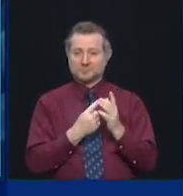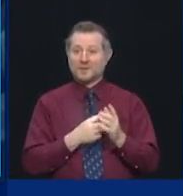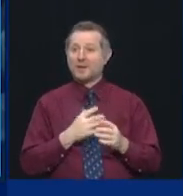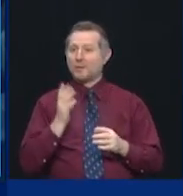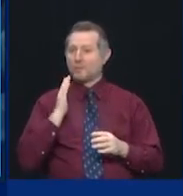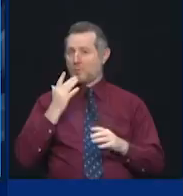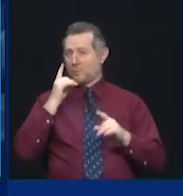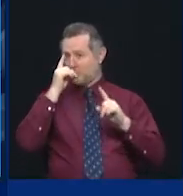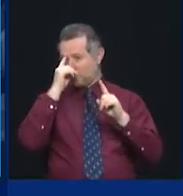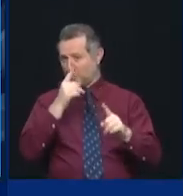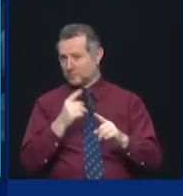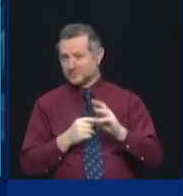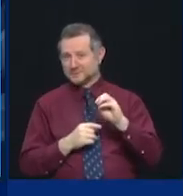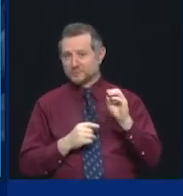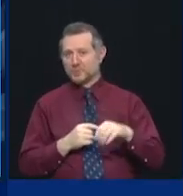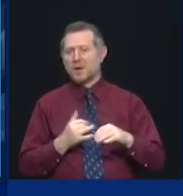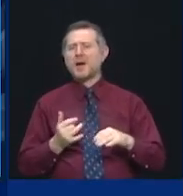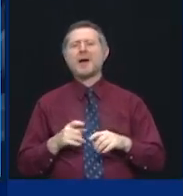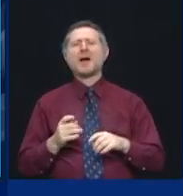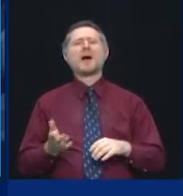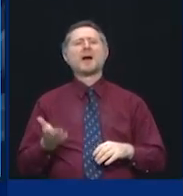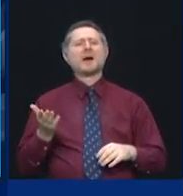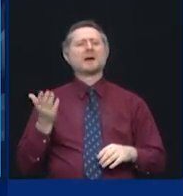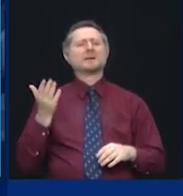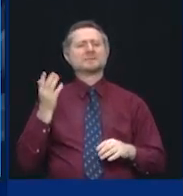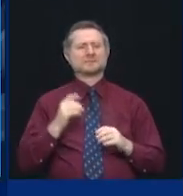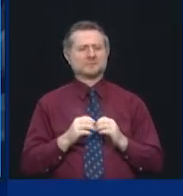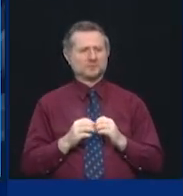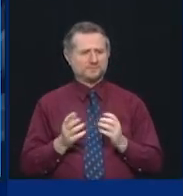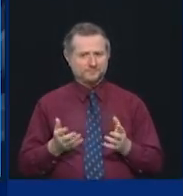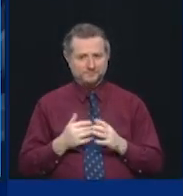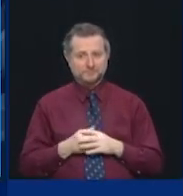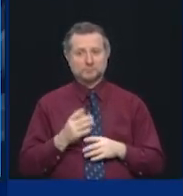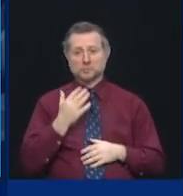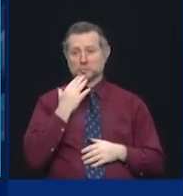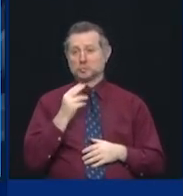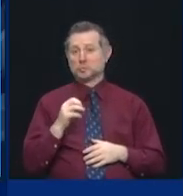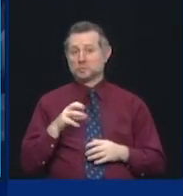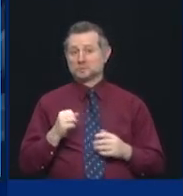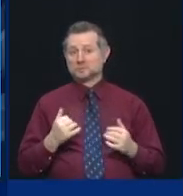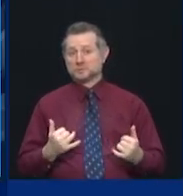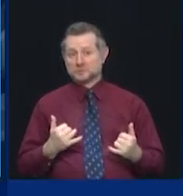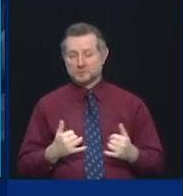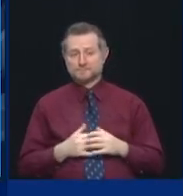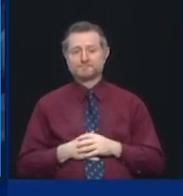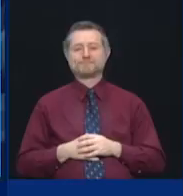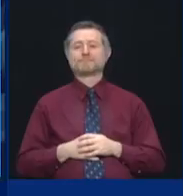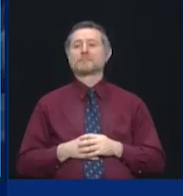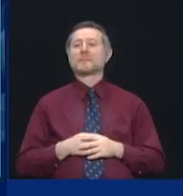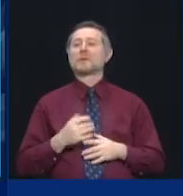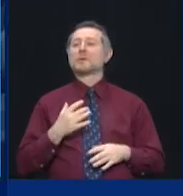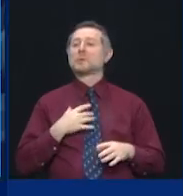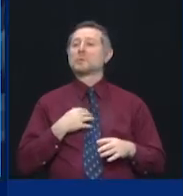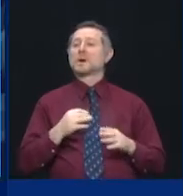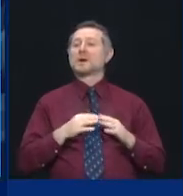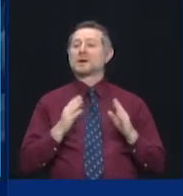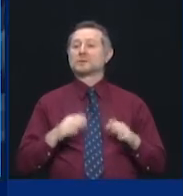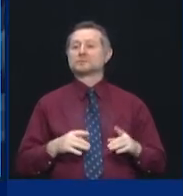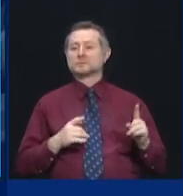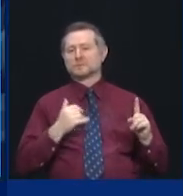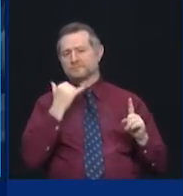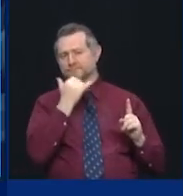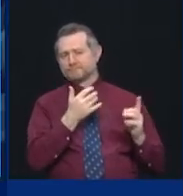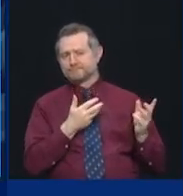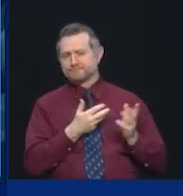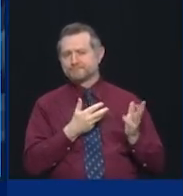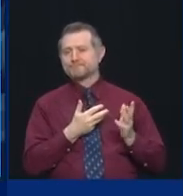high as possible. We had good news today on the White House call with the governors. The